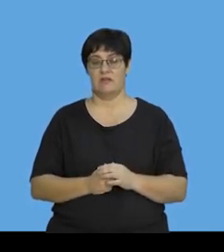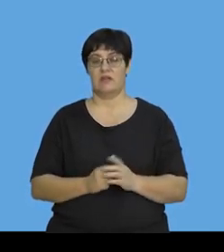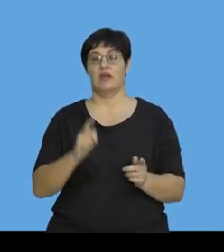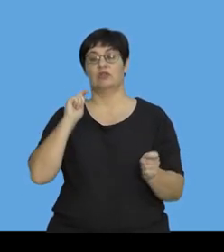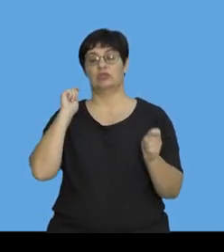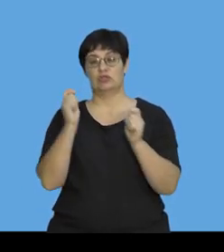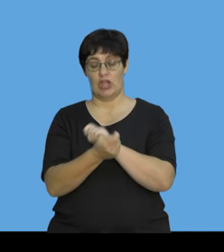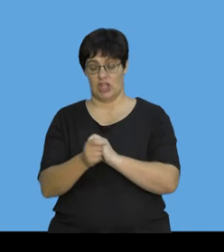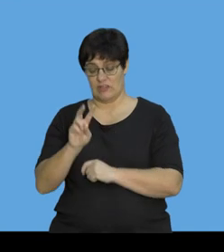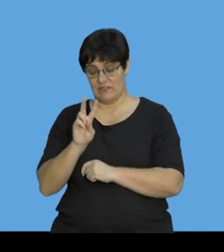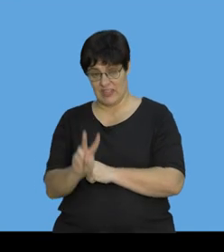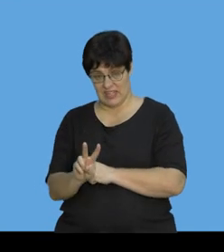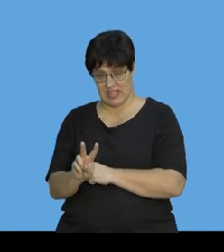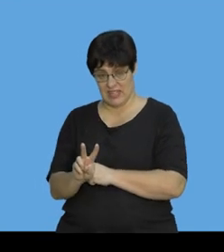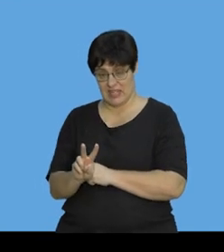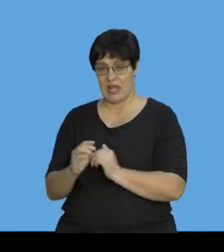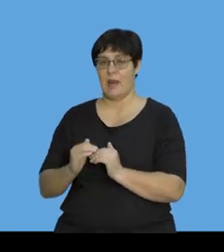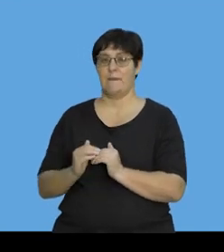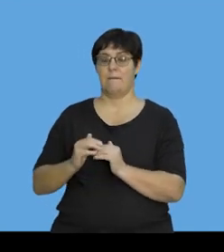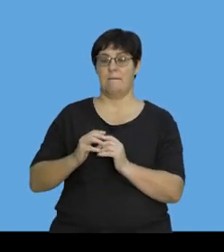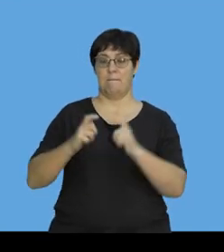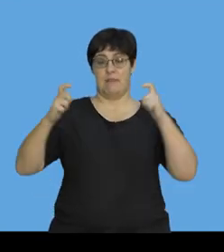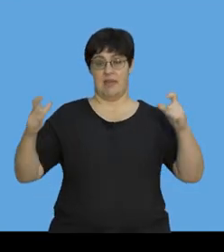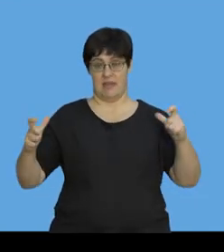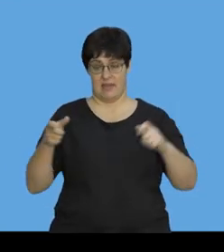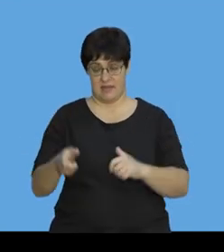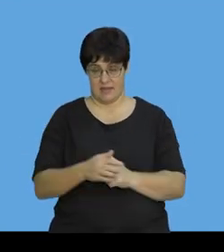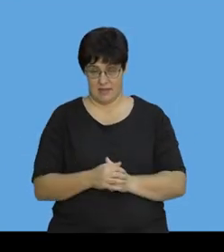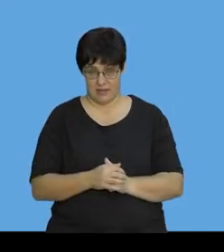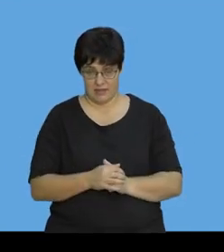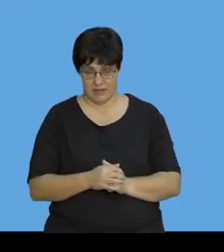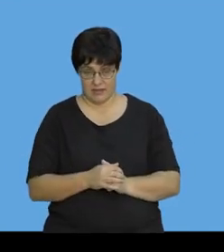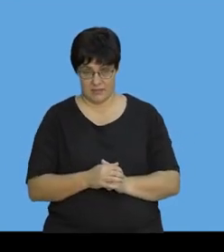So changing V is bigger.